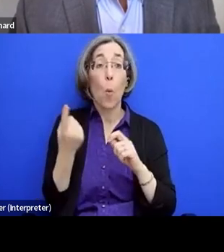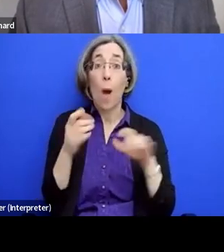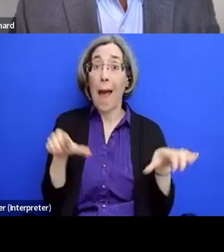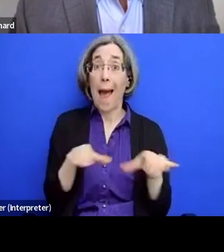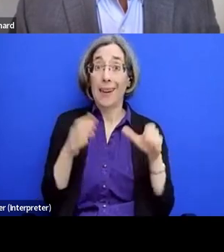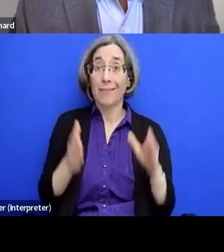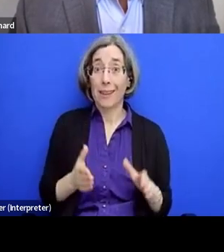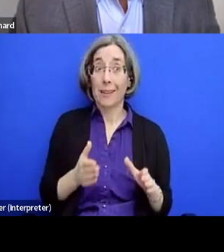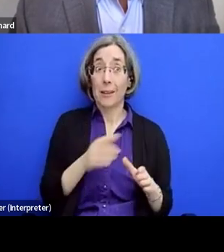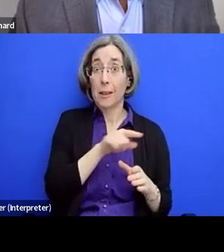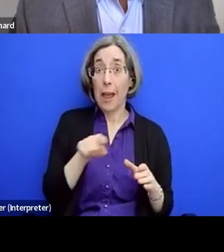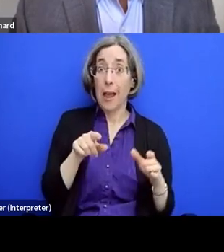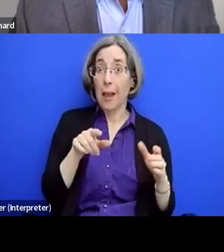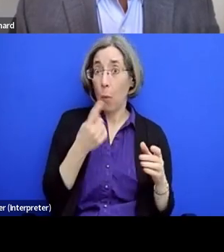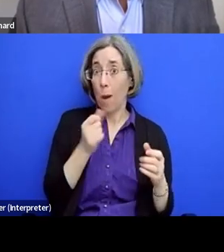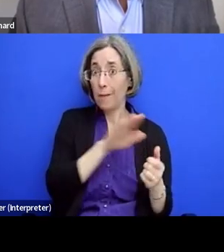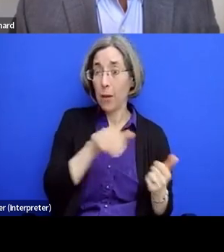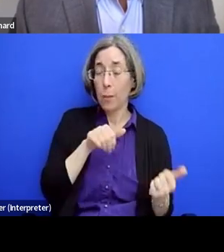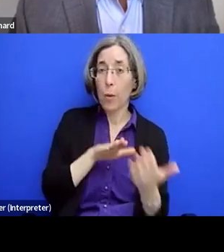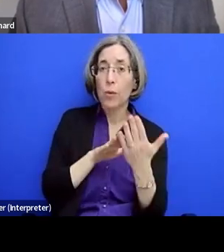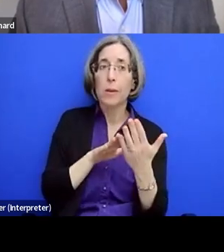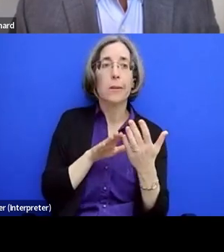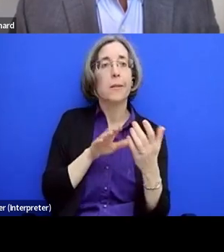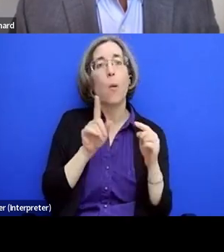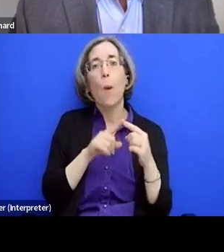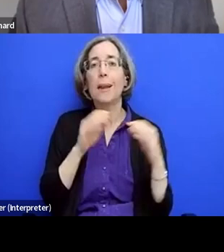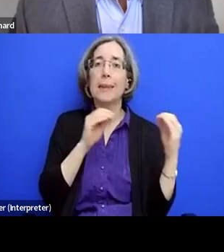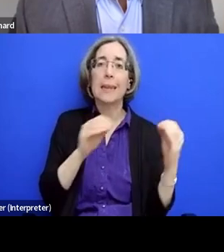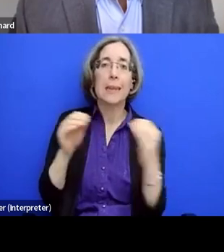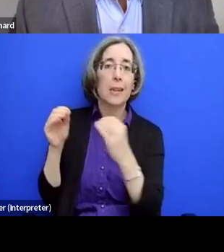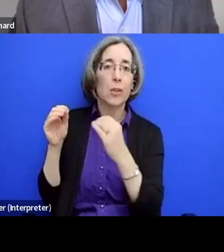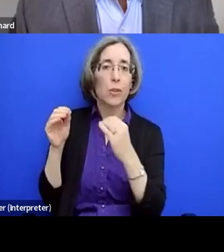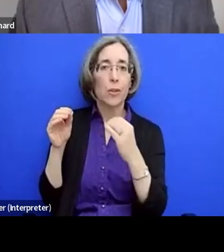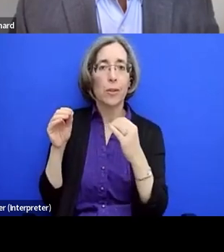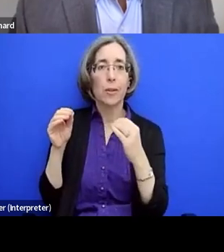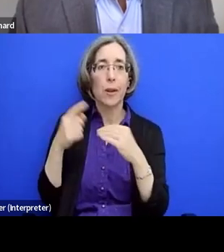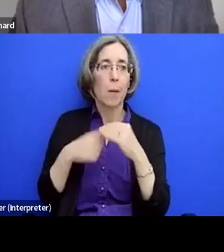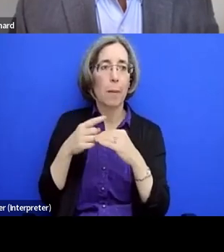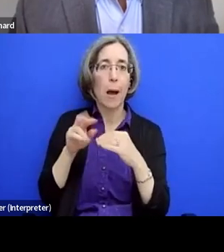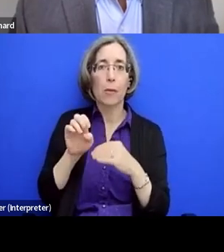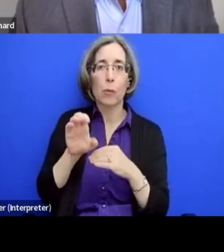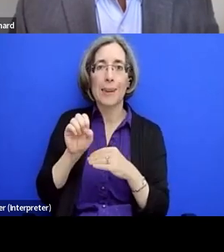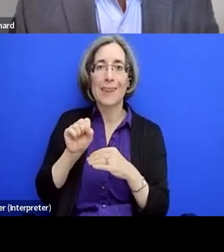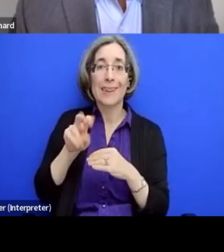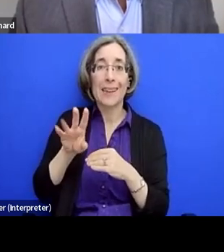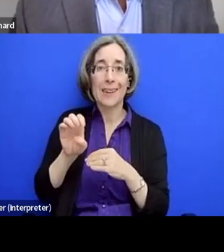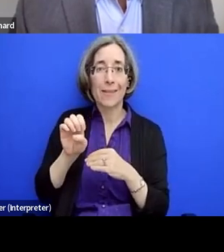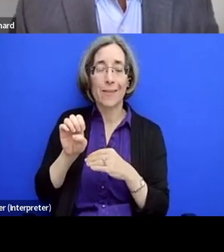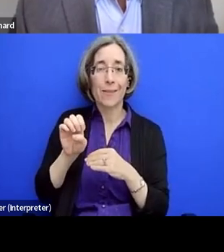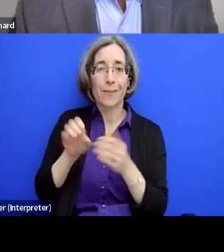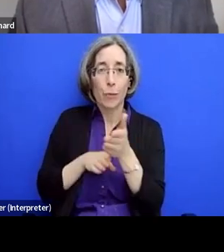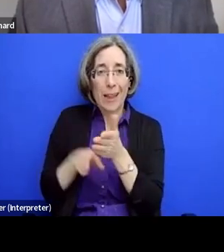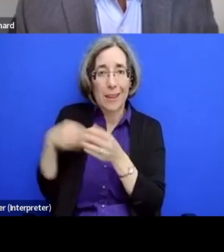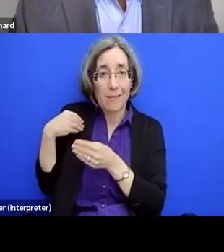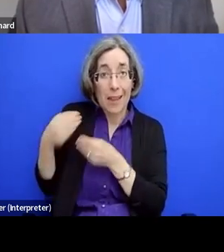to, um, they, you know, in their seminars where they teach, um, you know, about recessive inheritance, they show pictures of